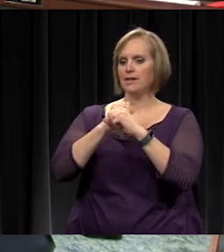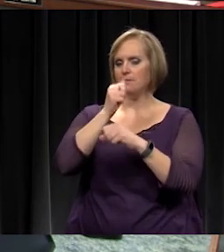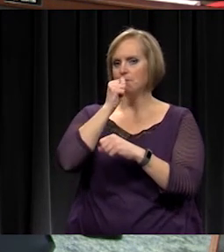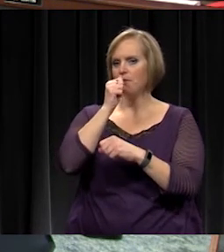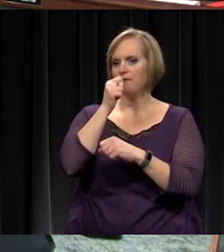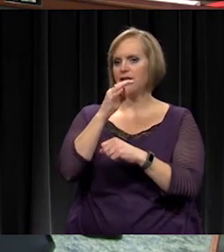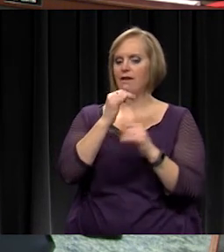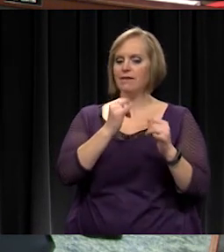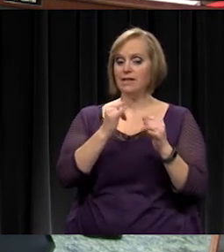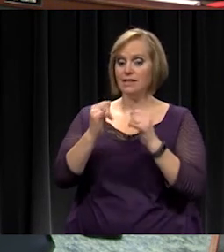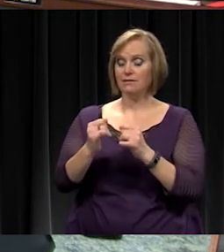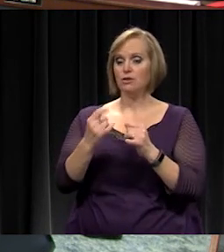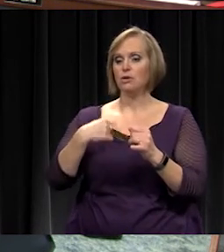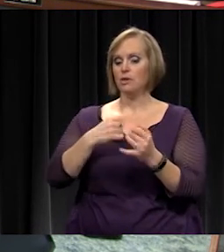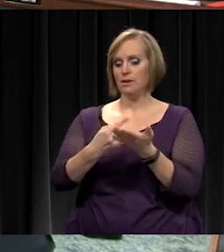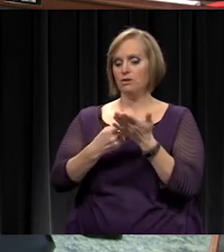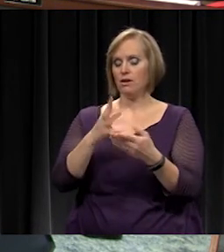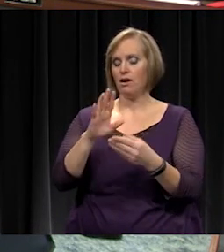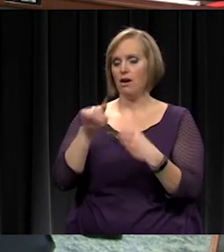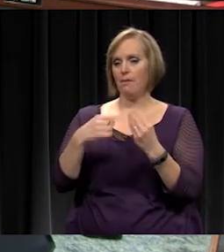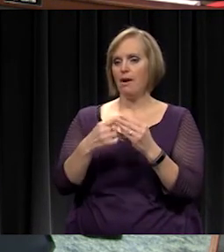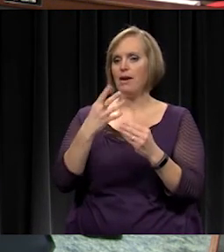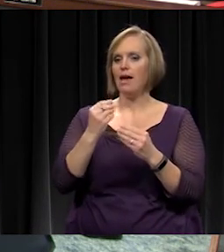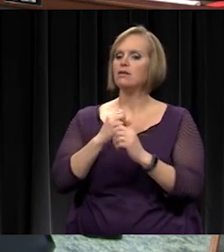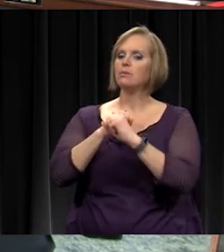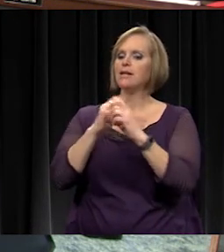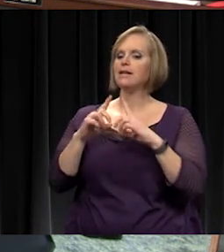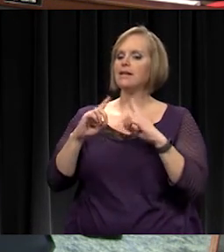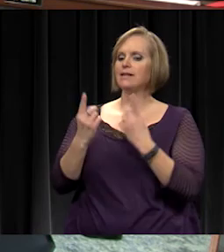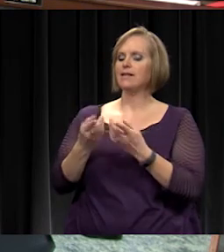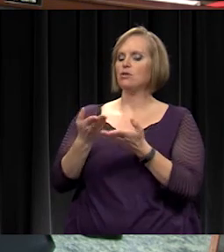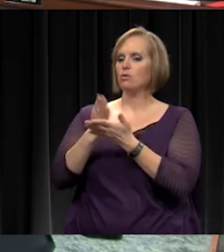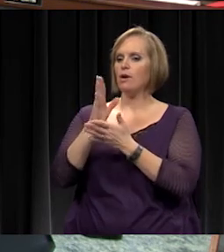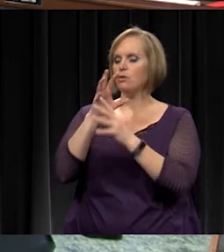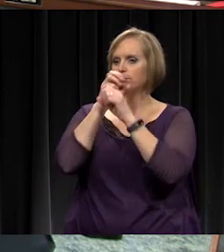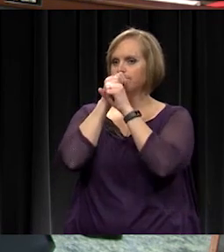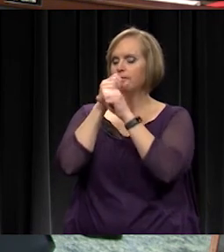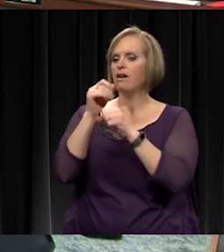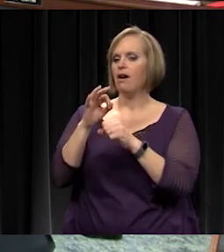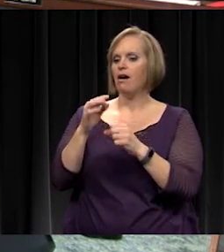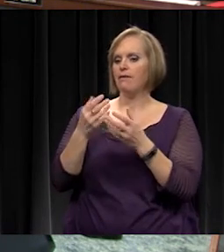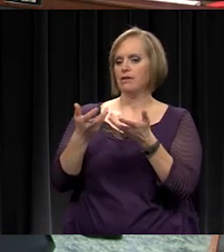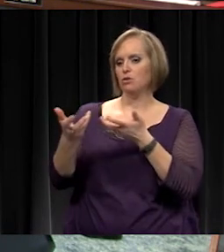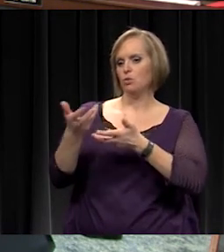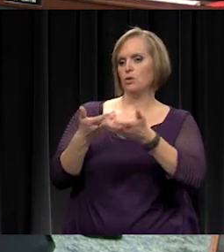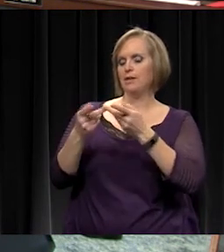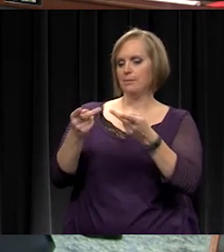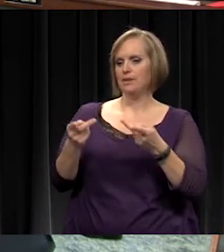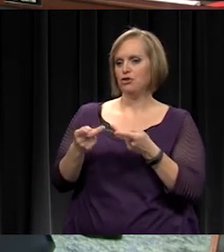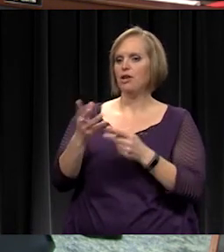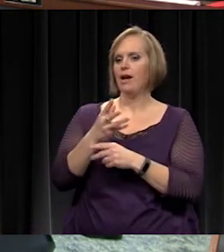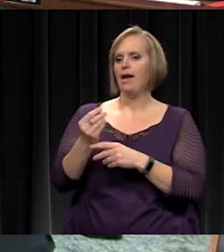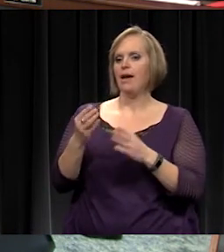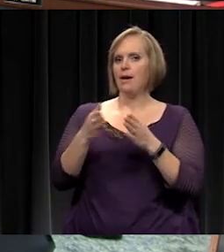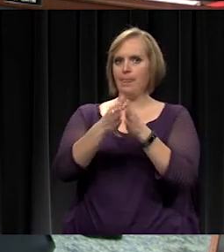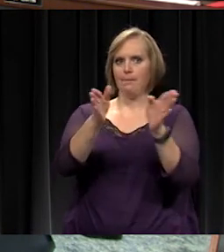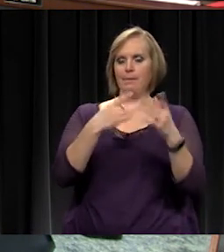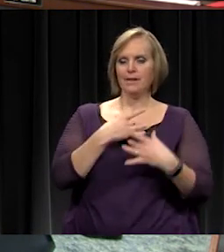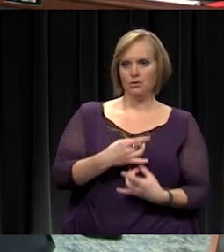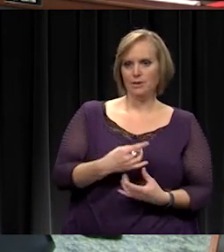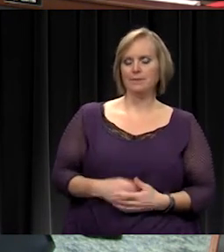of the individuals to be discussed, to protect the district's right to the confidentiality of its negotiating position, and the public interest.